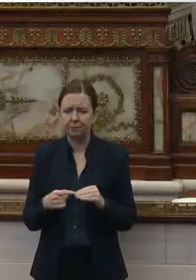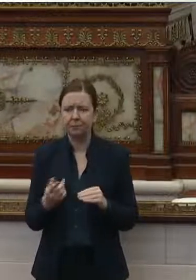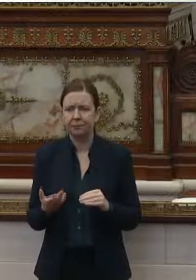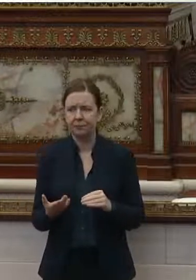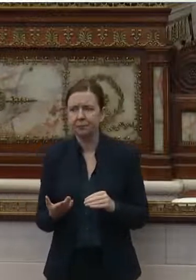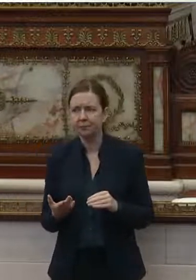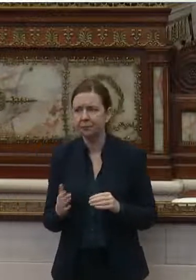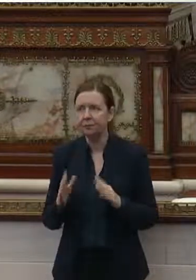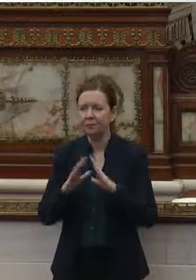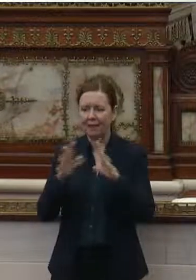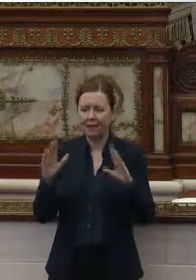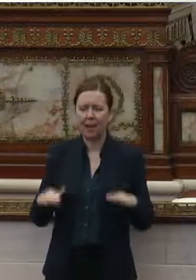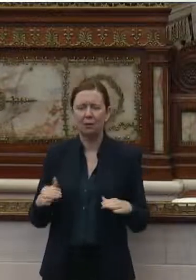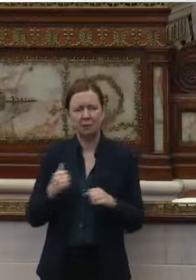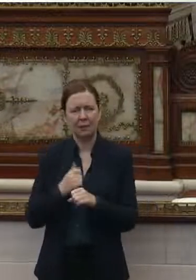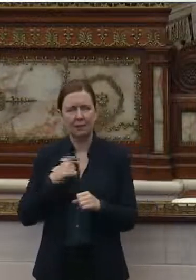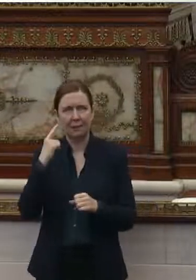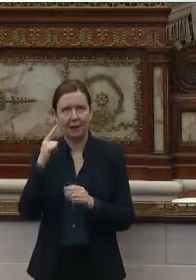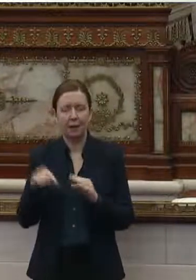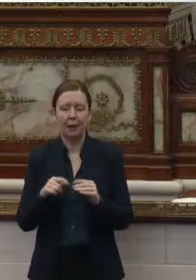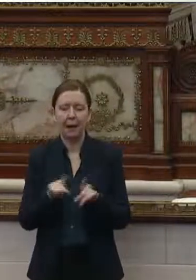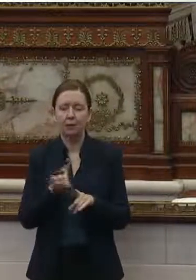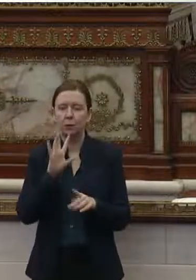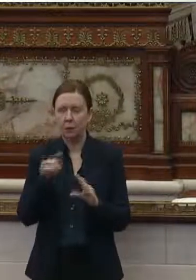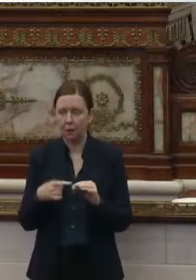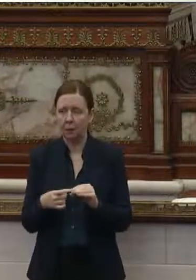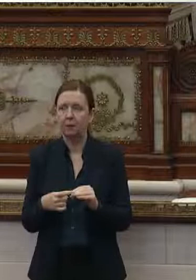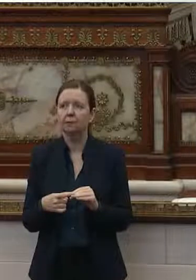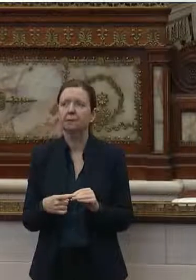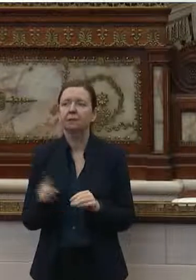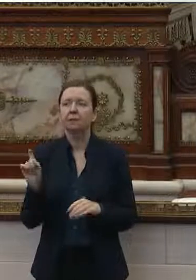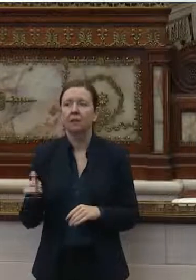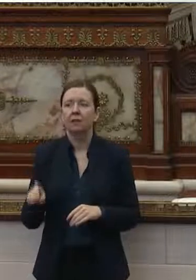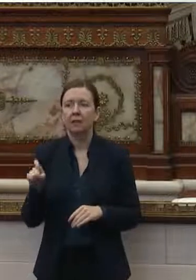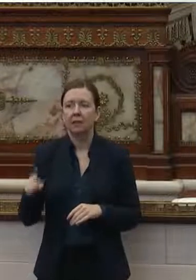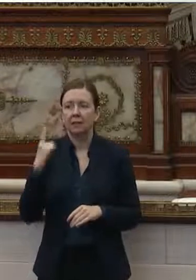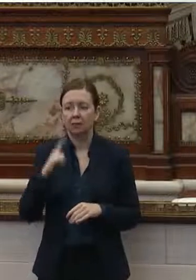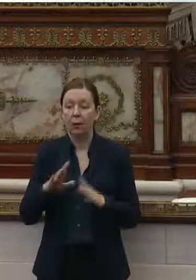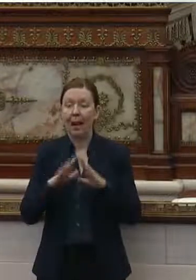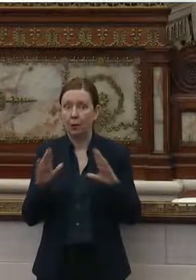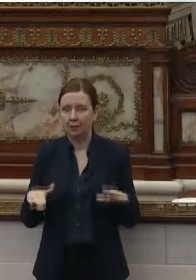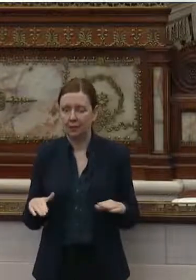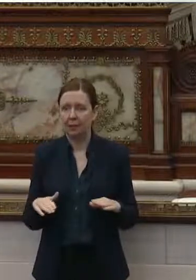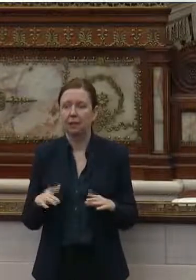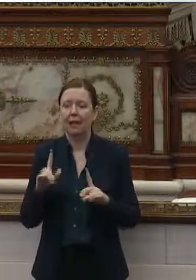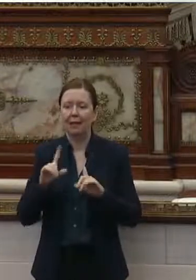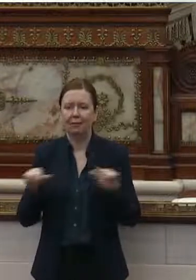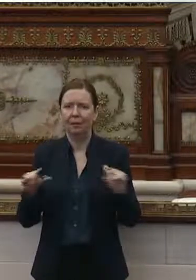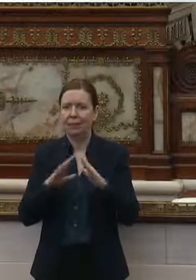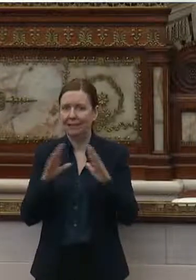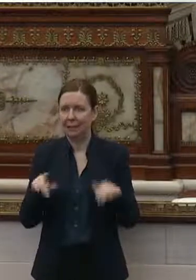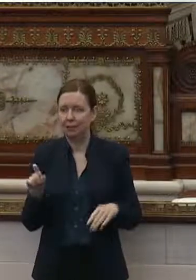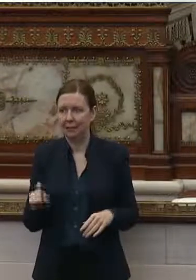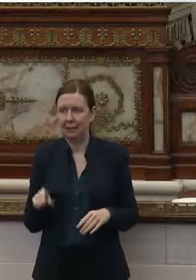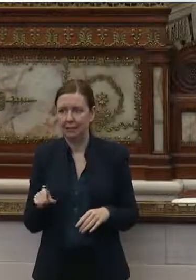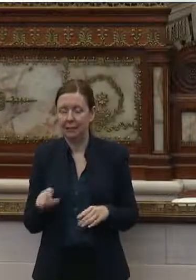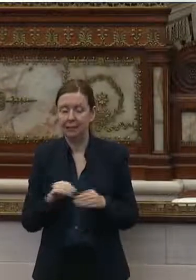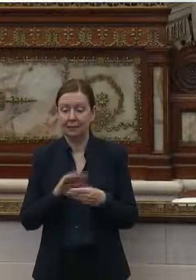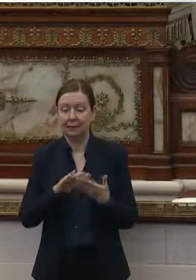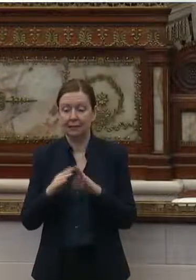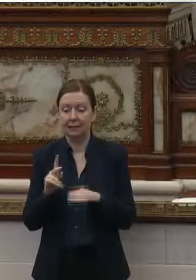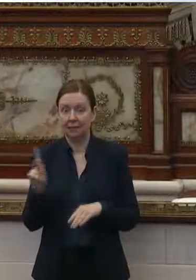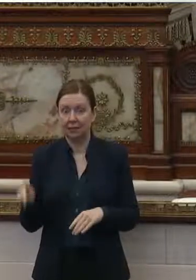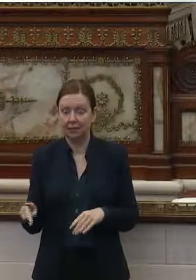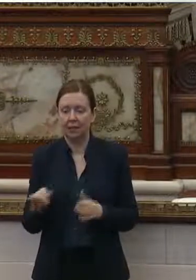housing, and it just makes me think about, as we talk about the need for housing and various housing needs in the city of